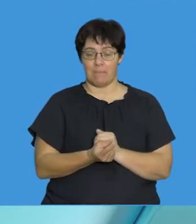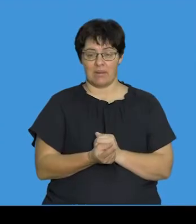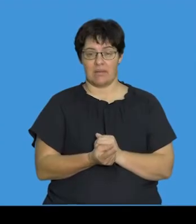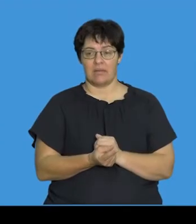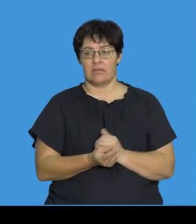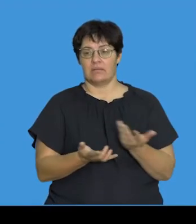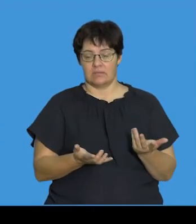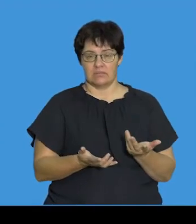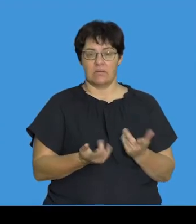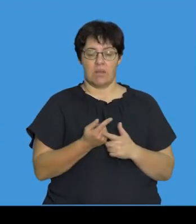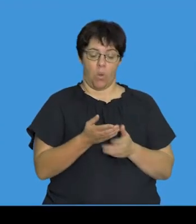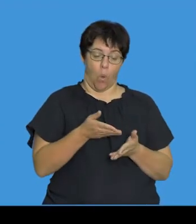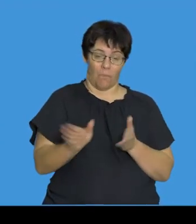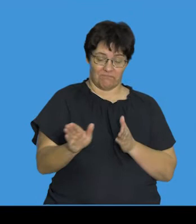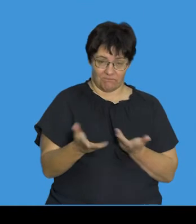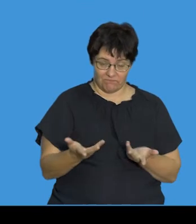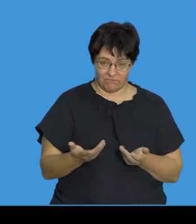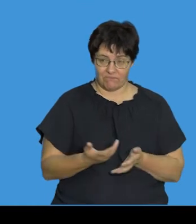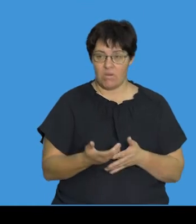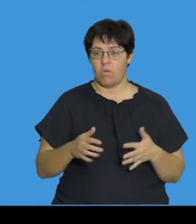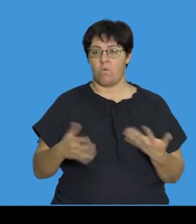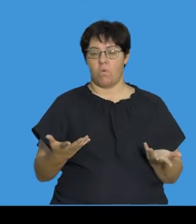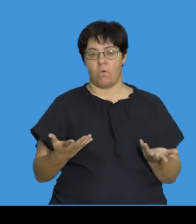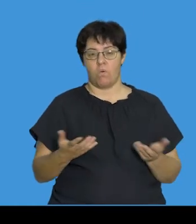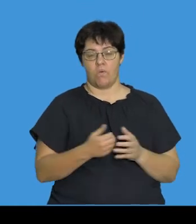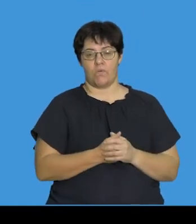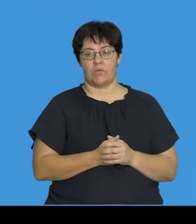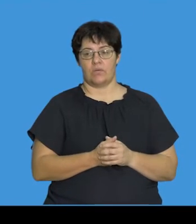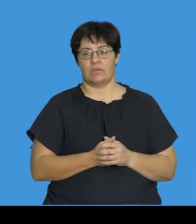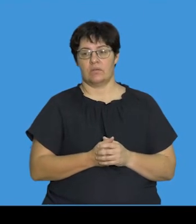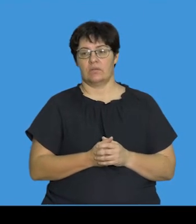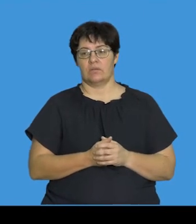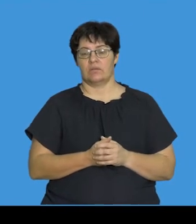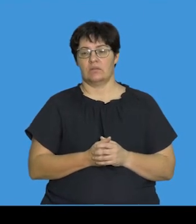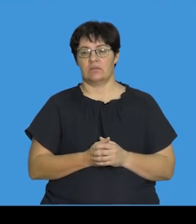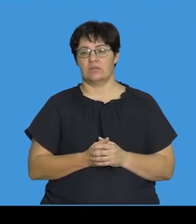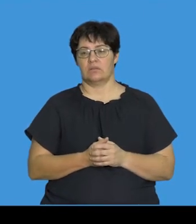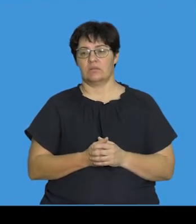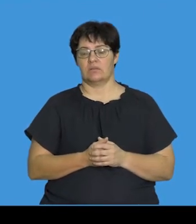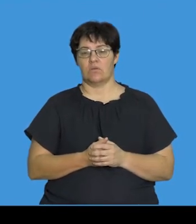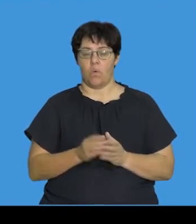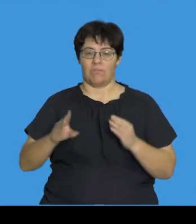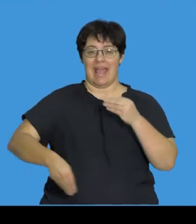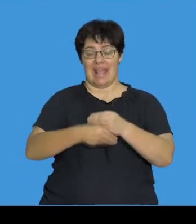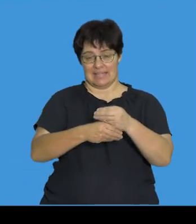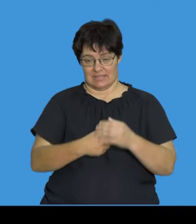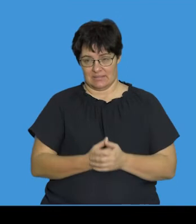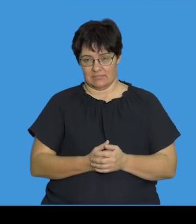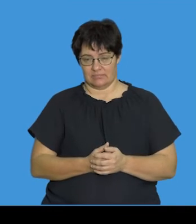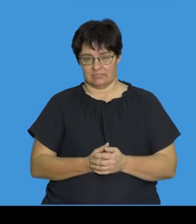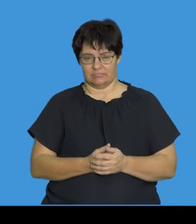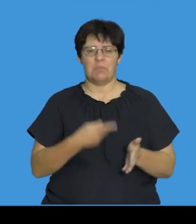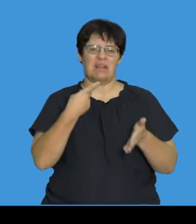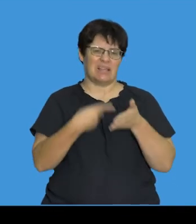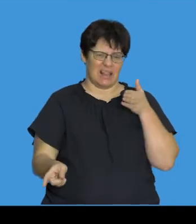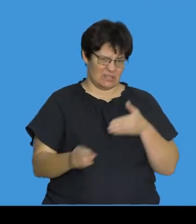either a deletion or, as I'm going to mention in the next slide, an insertion. Let's go back to